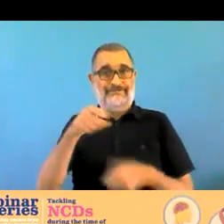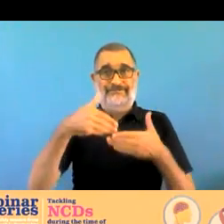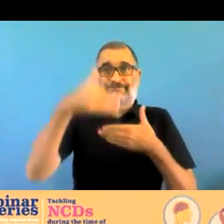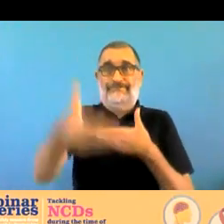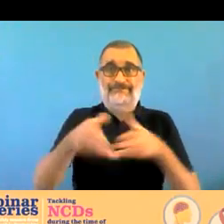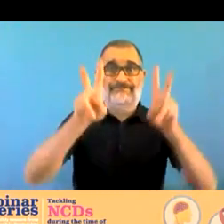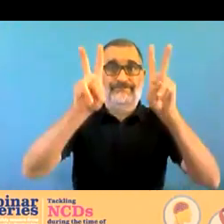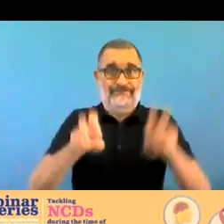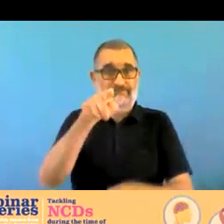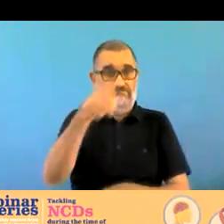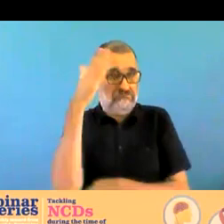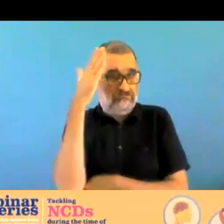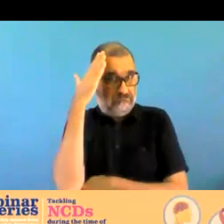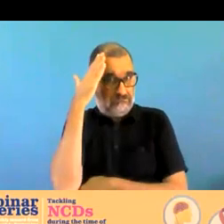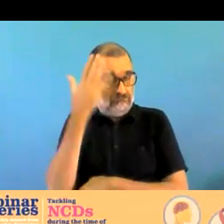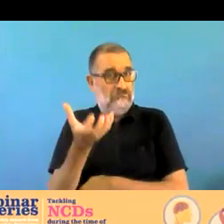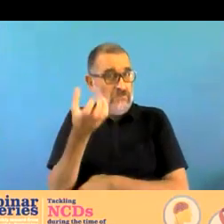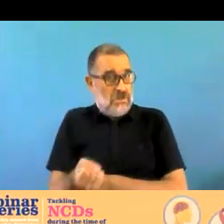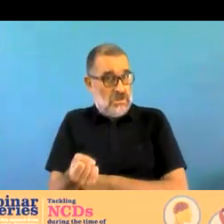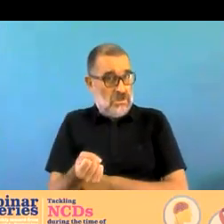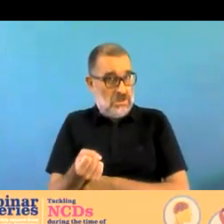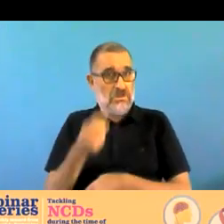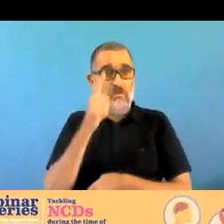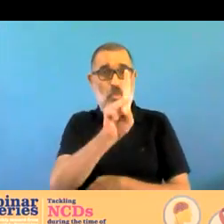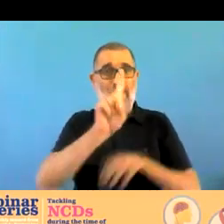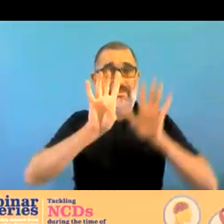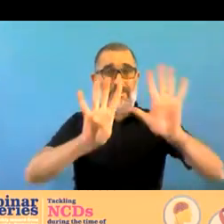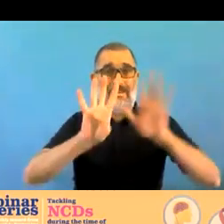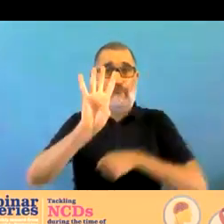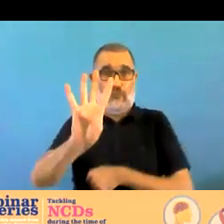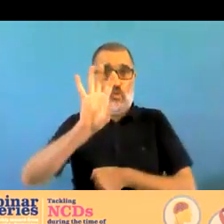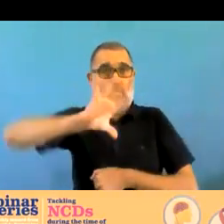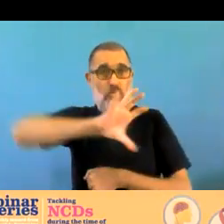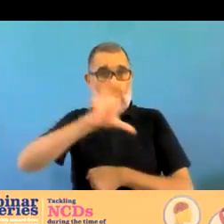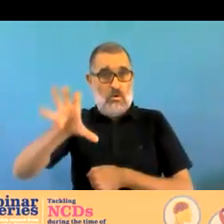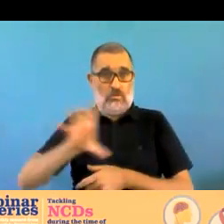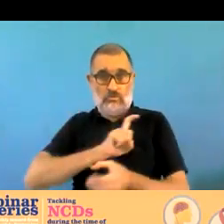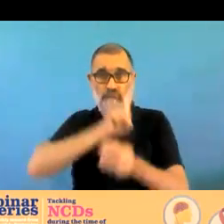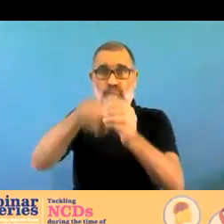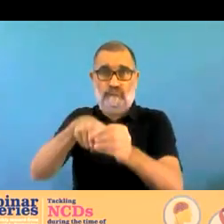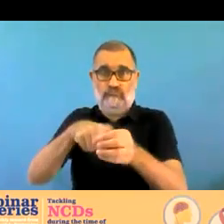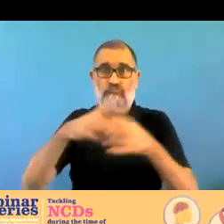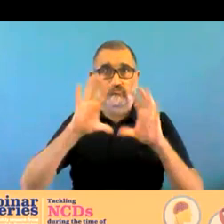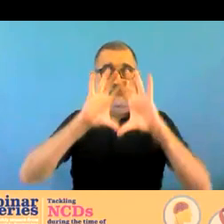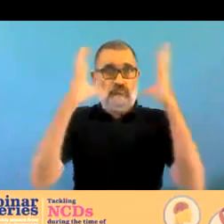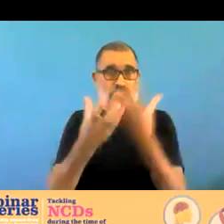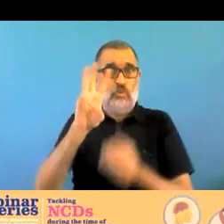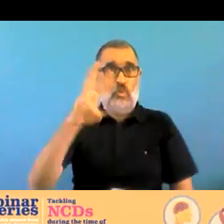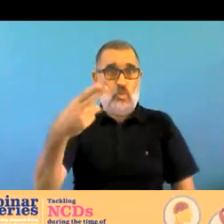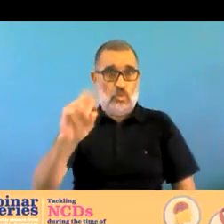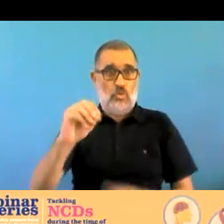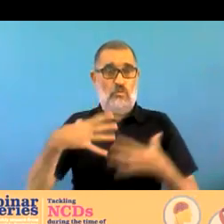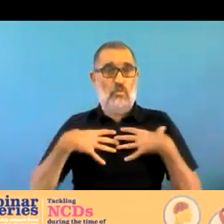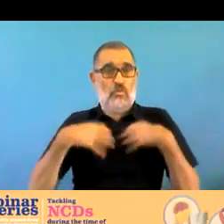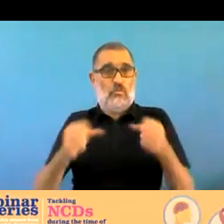in the world health assembly of the there's a group of 30 countries that discusses